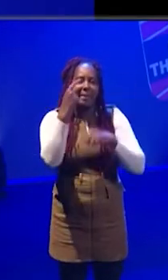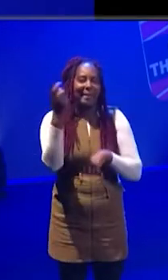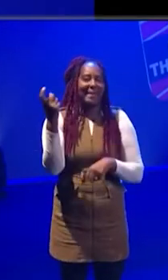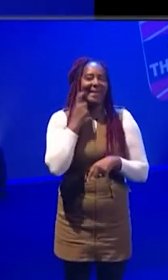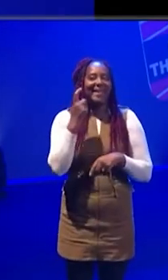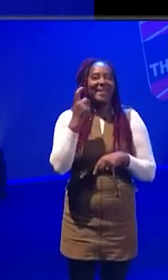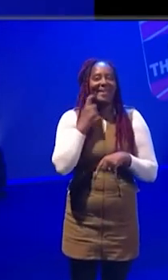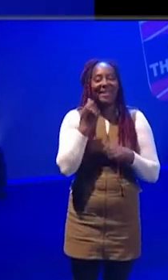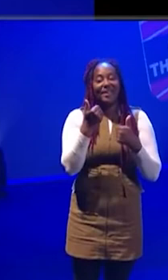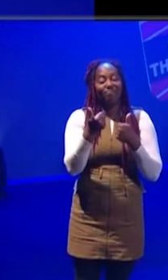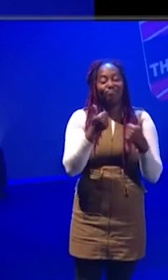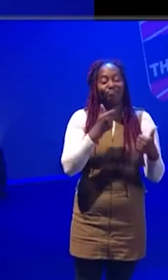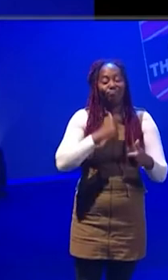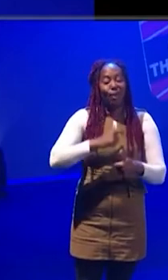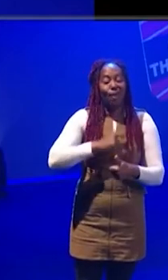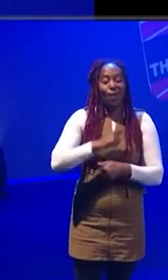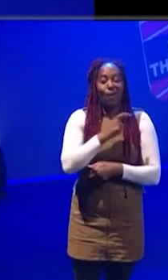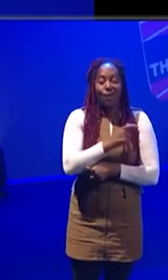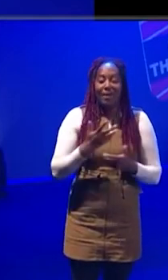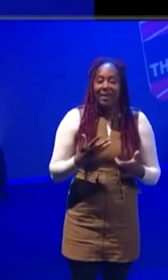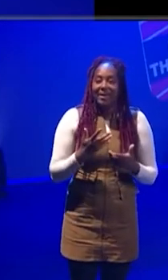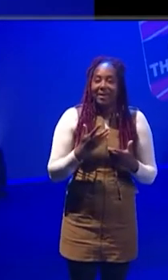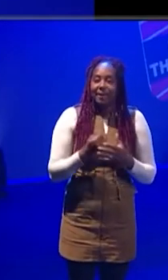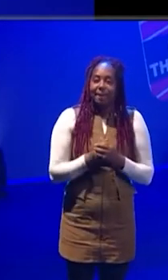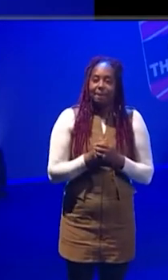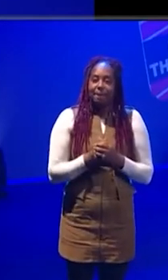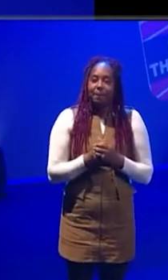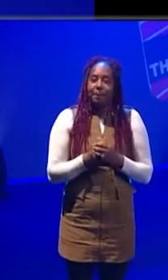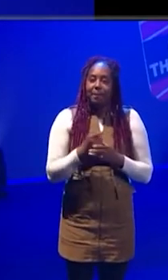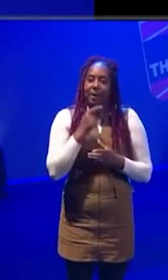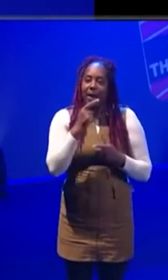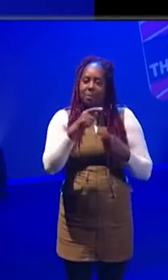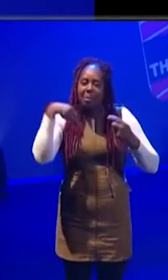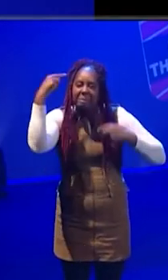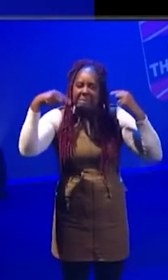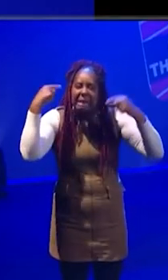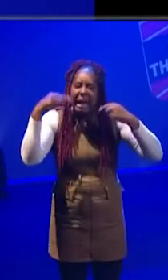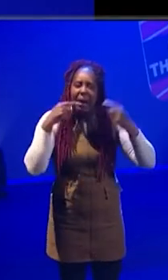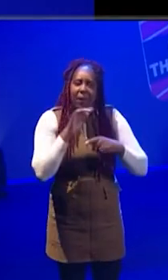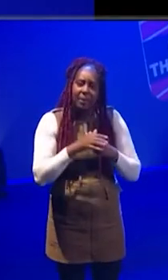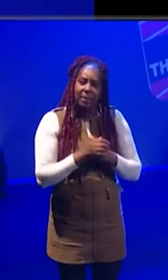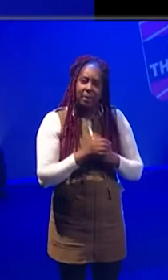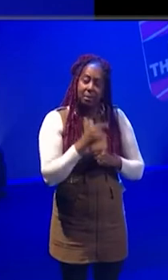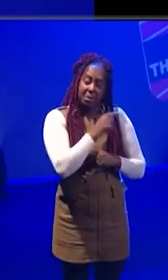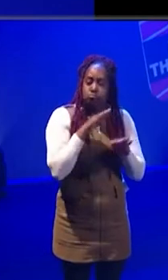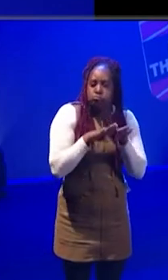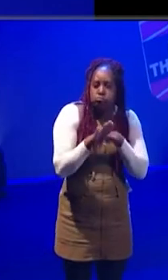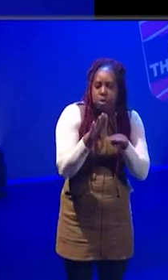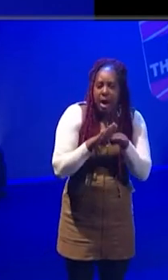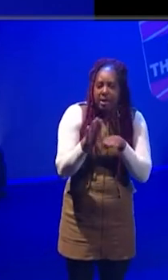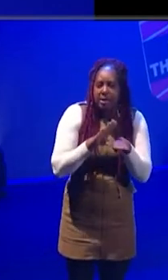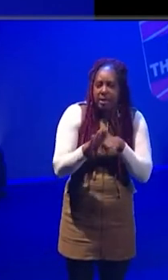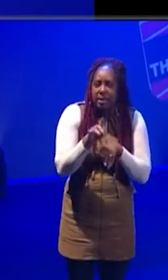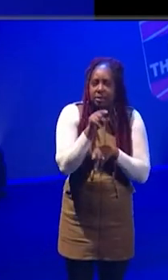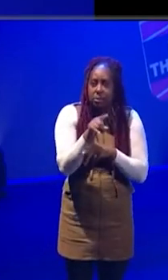transitions away in terms of that. You still kind of record and make sound. But for my personal practice, which was completely